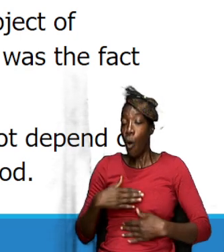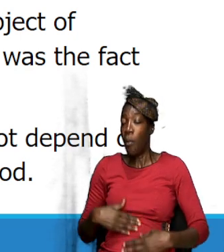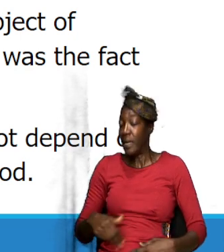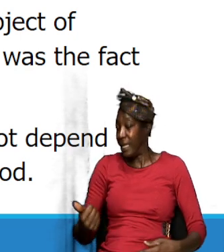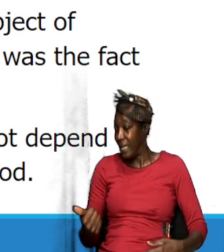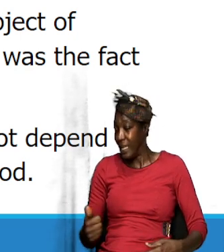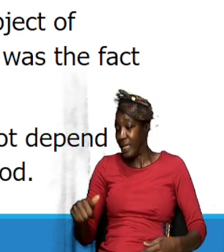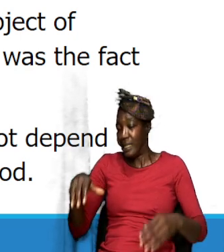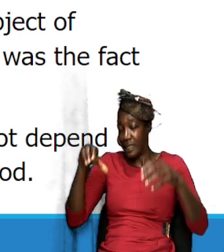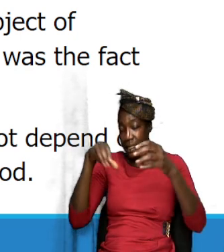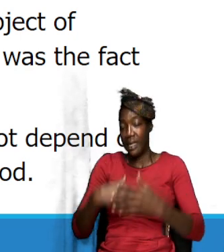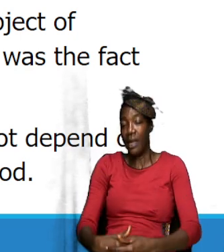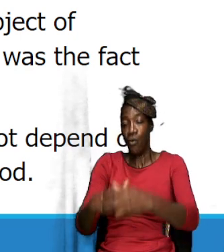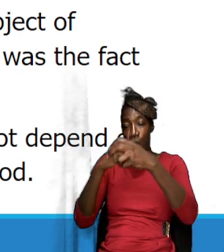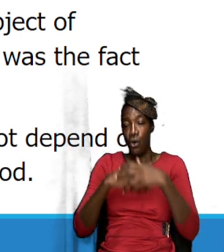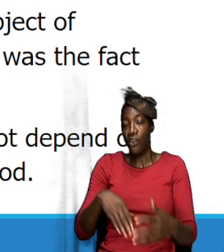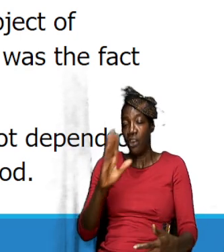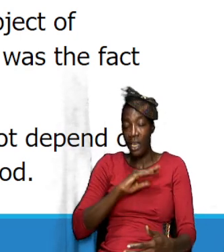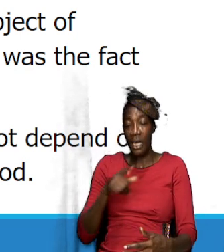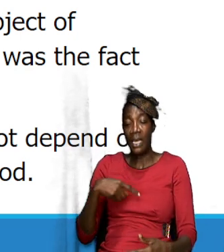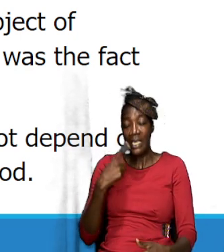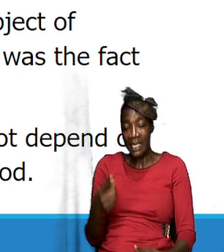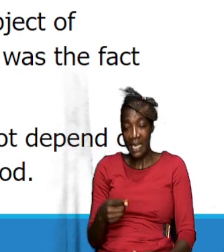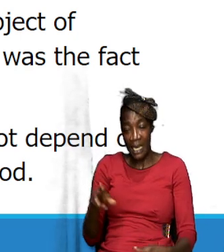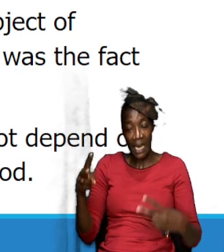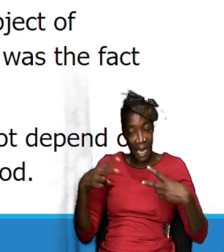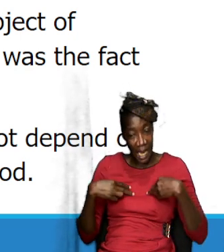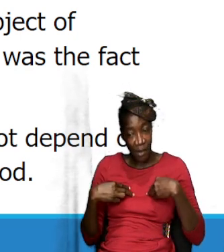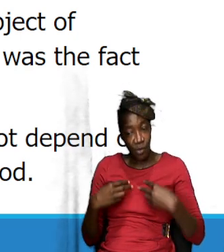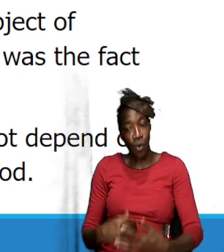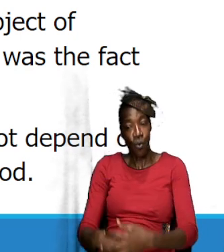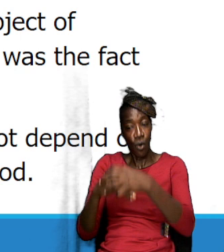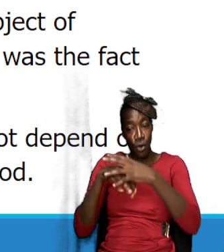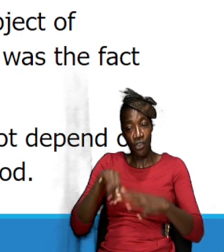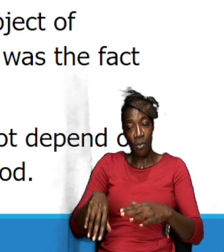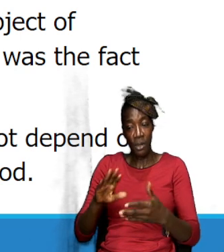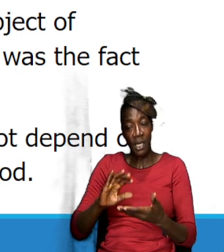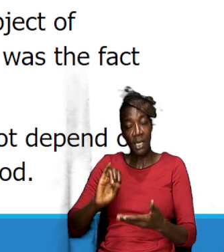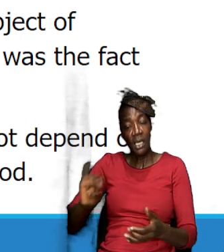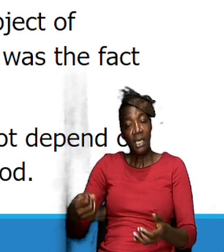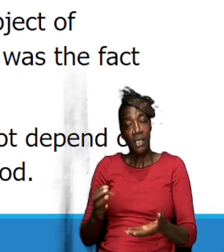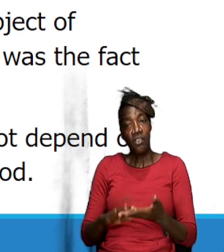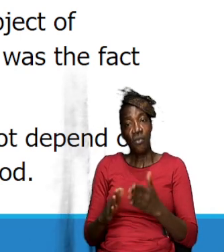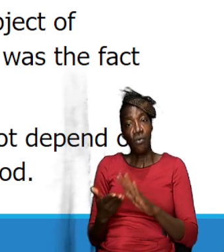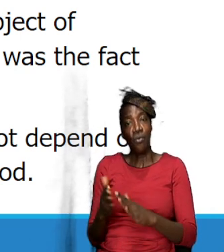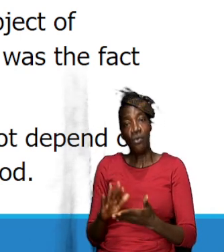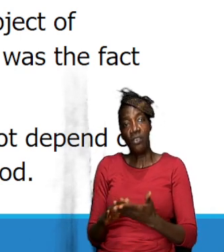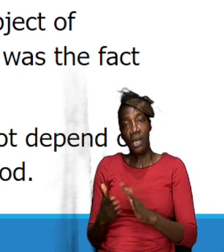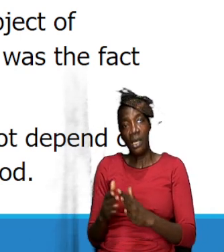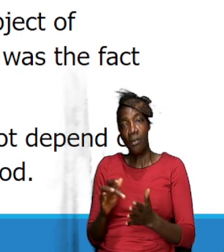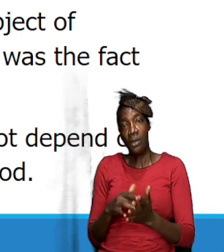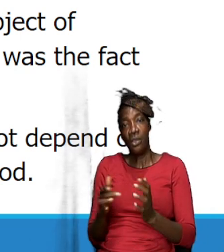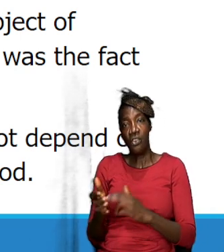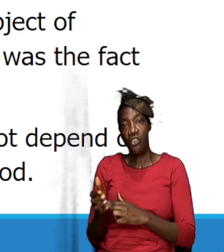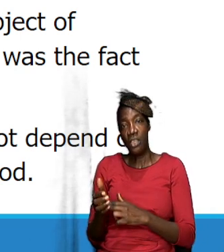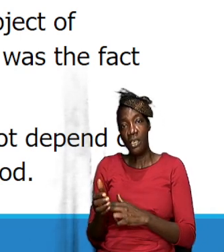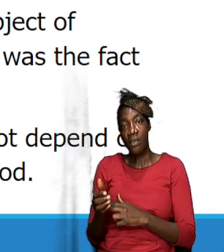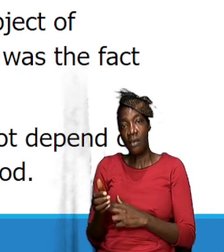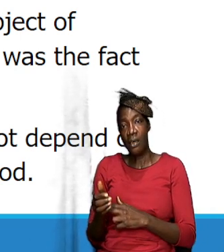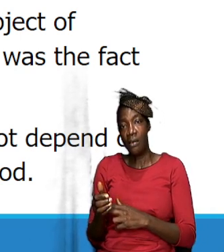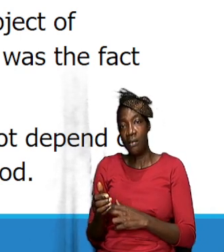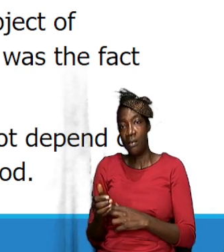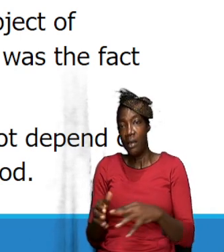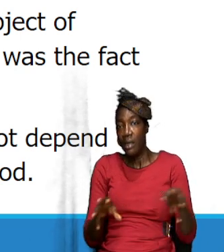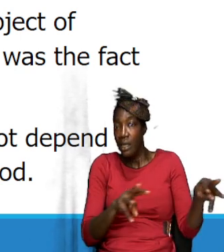are saying that you had to worship him in Jerusalem them Jesus however shifted the